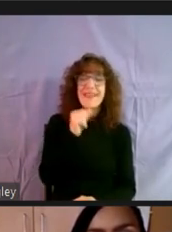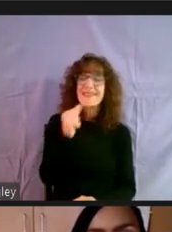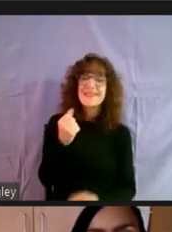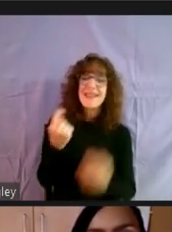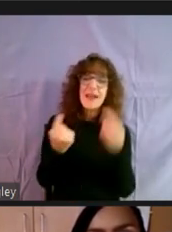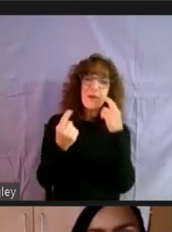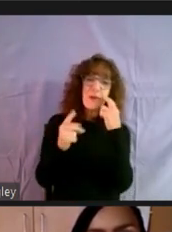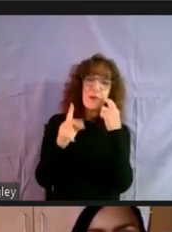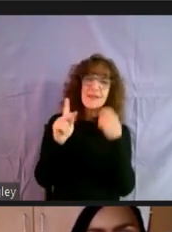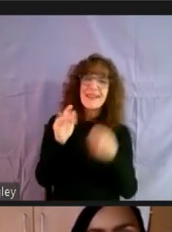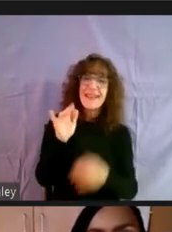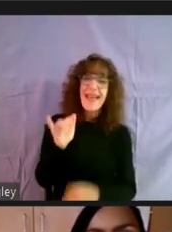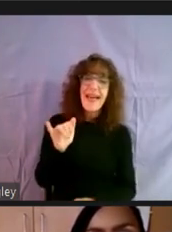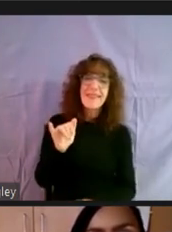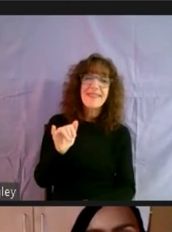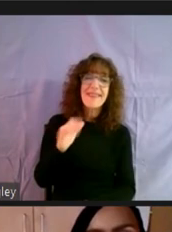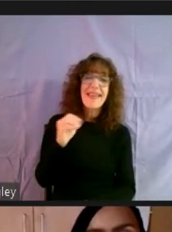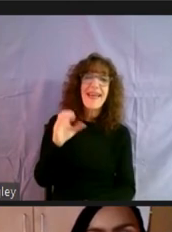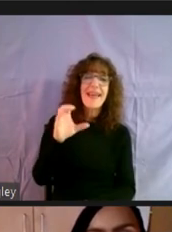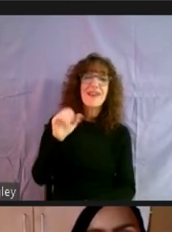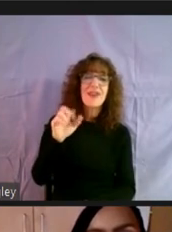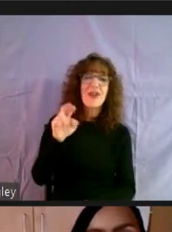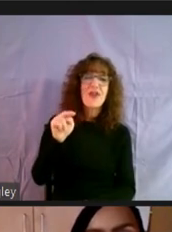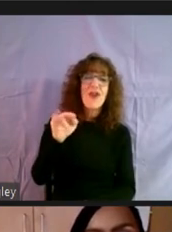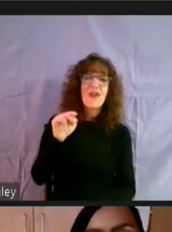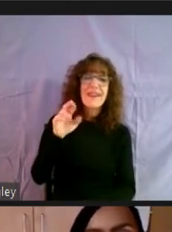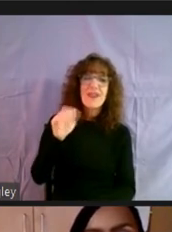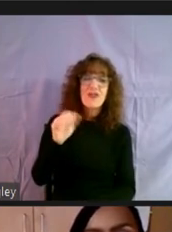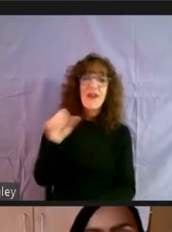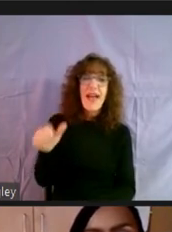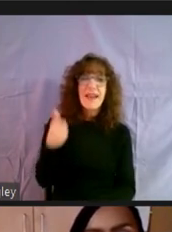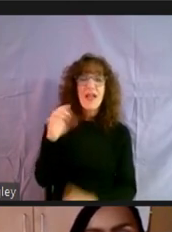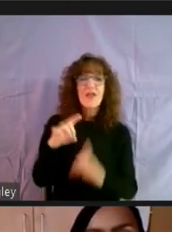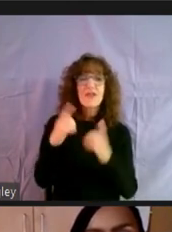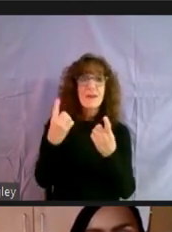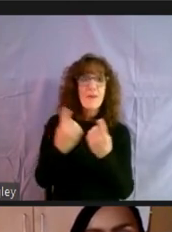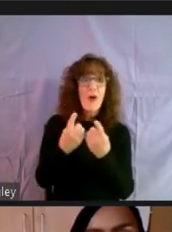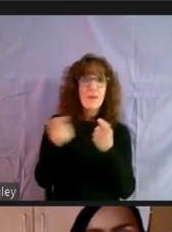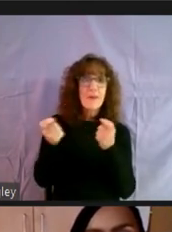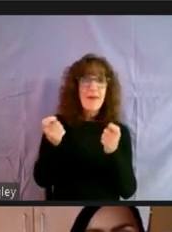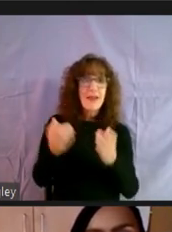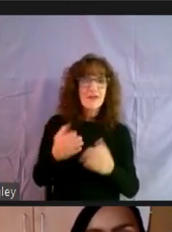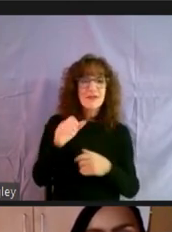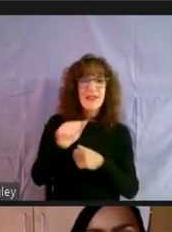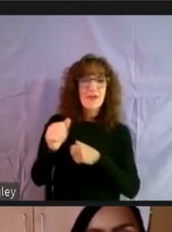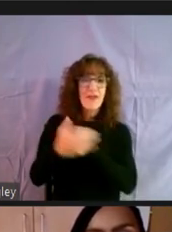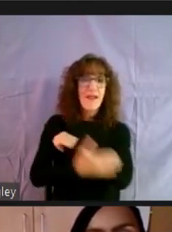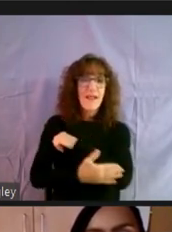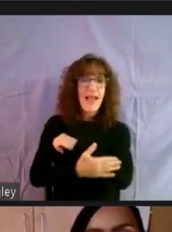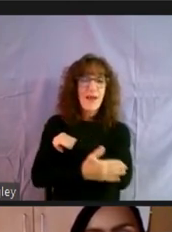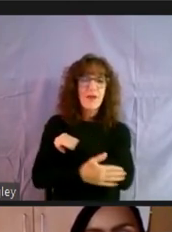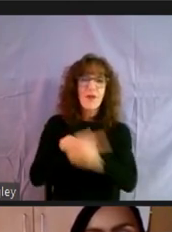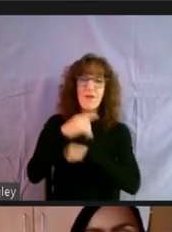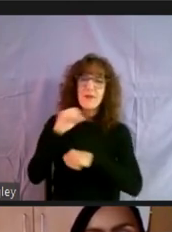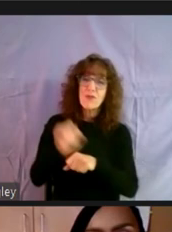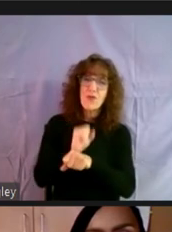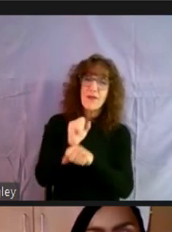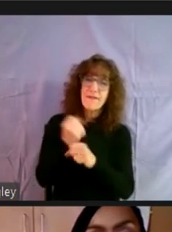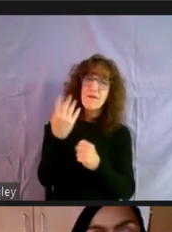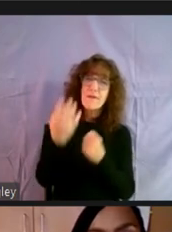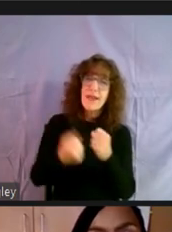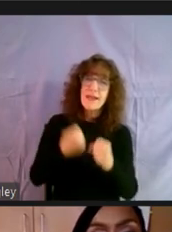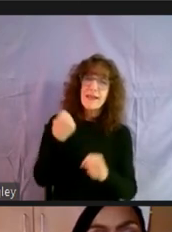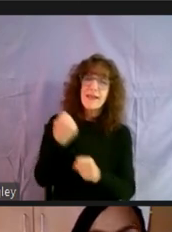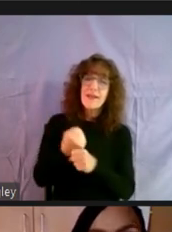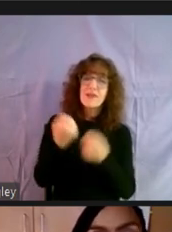Kathy and Carnitra and some of the other department heads as well in, in, in rental County government who've been in the trenches for years, trying to,